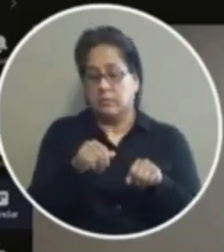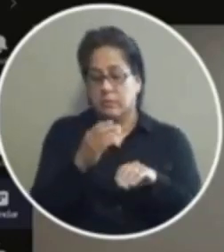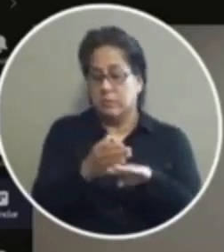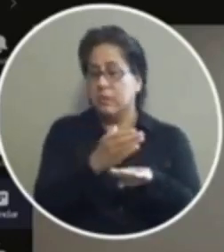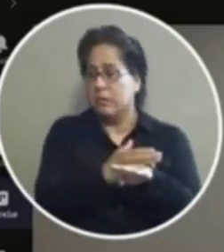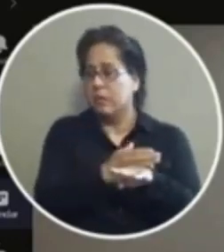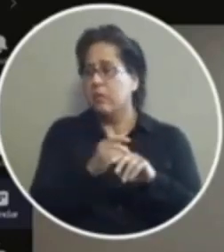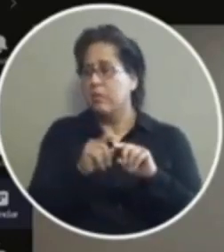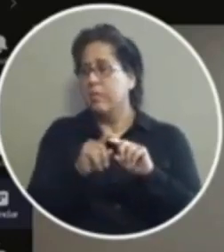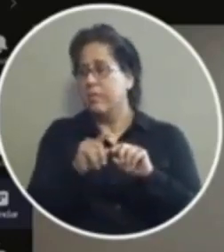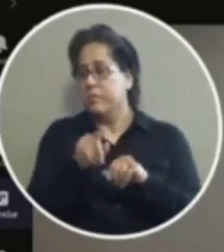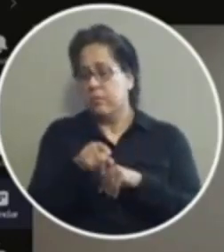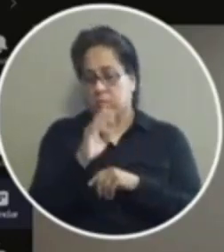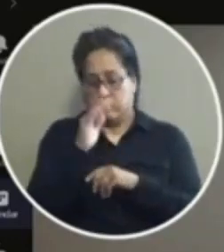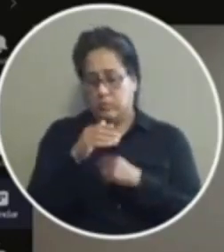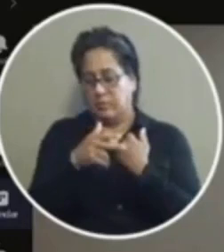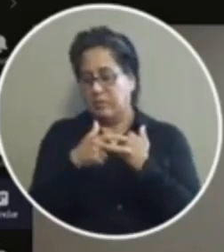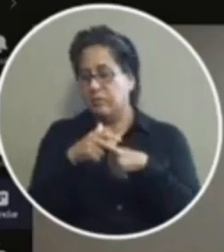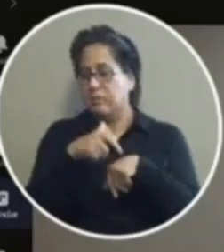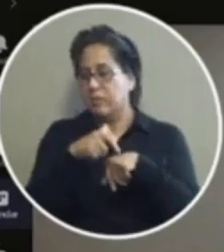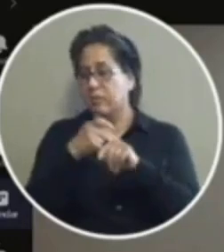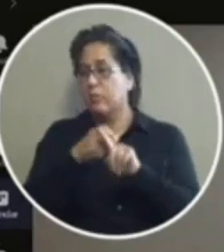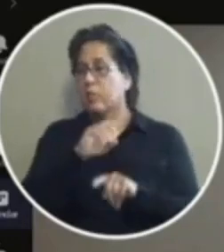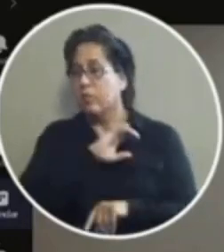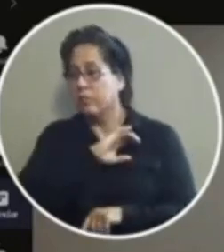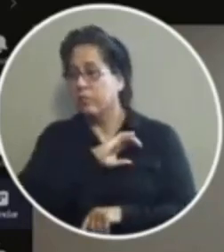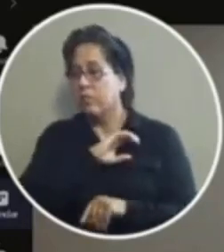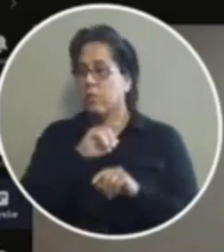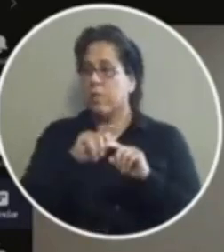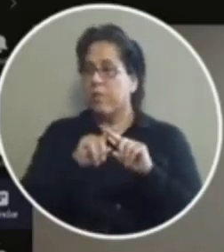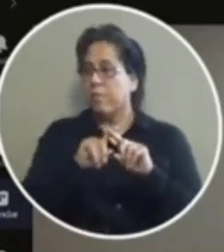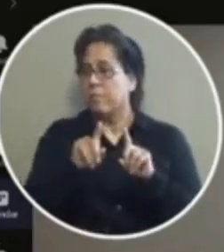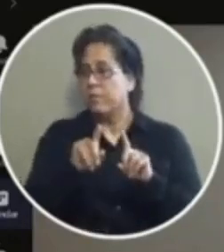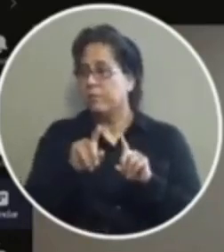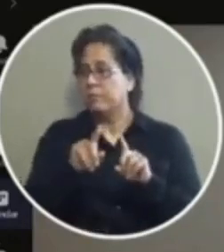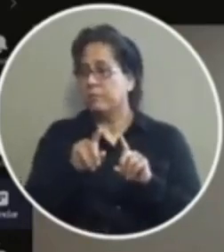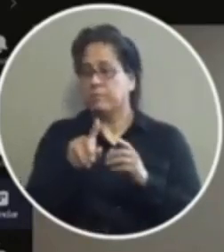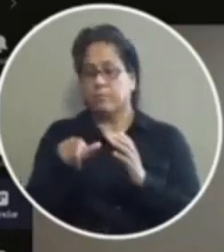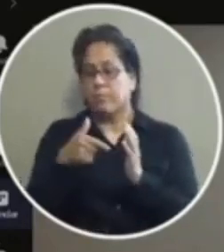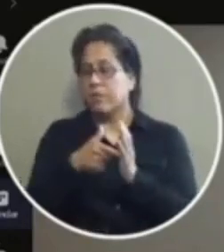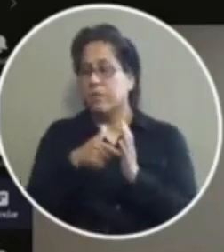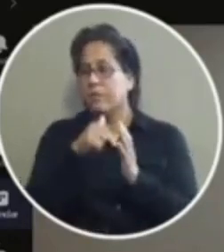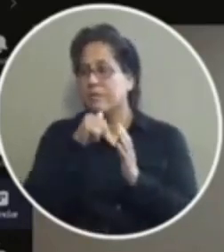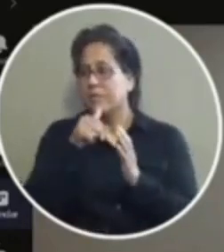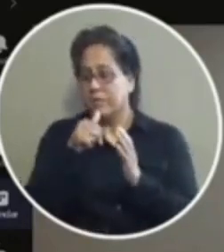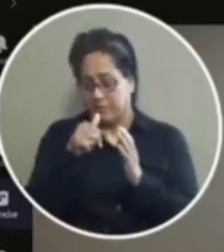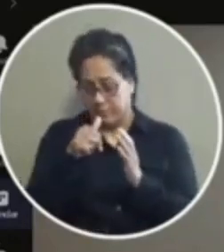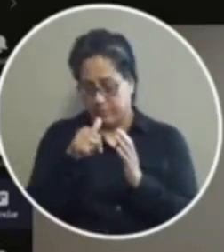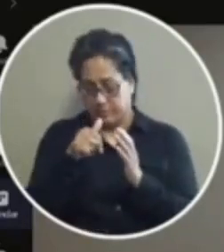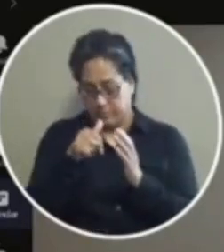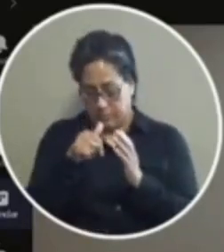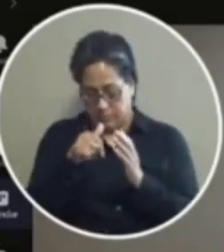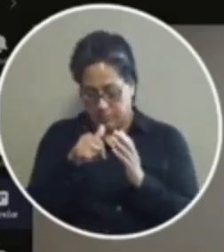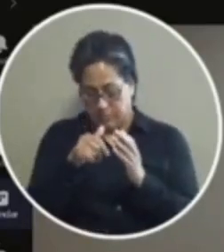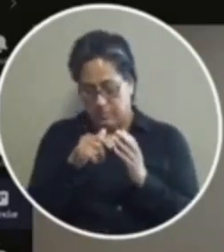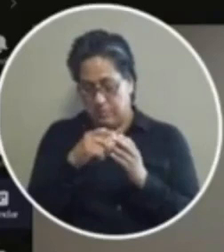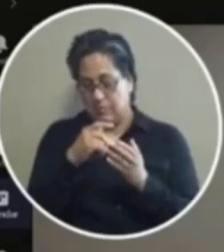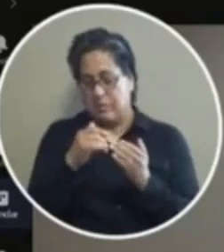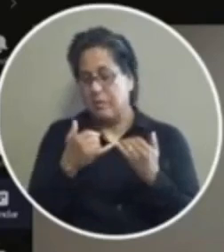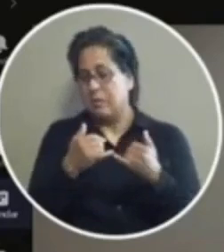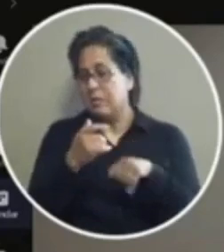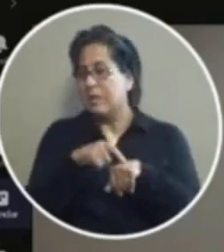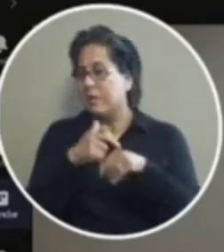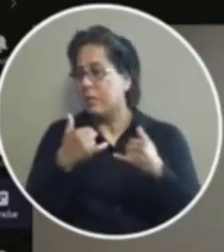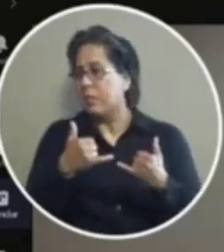if anything to save officers time so basically what i'm saying is this is not a time-saving element for us because that